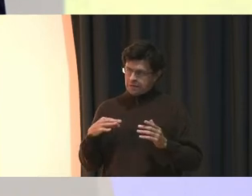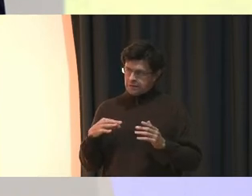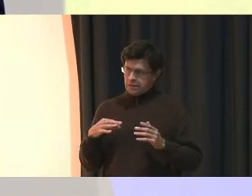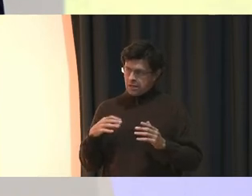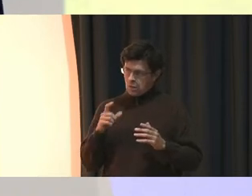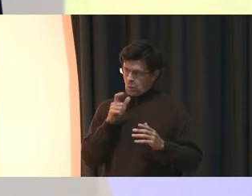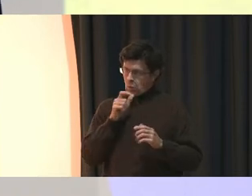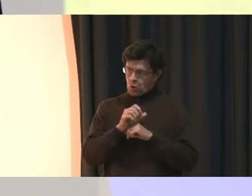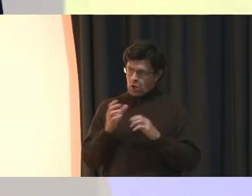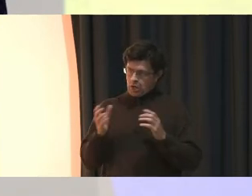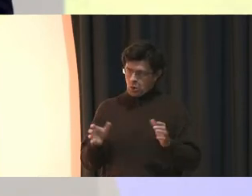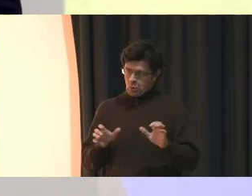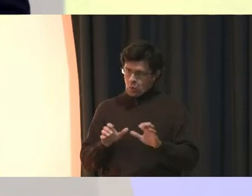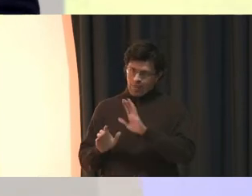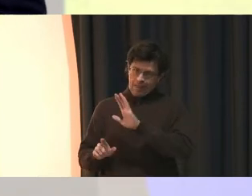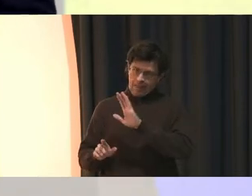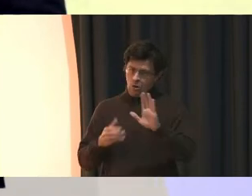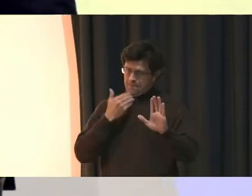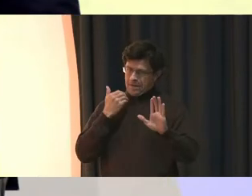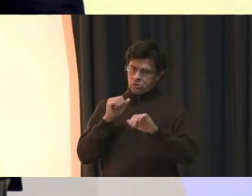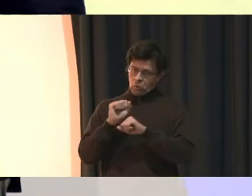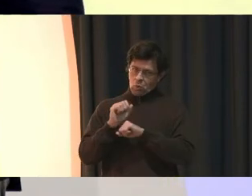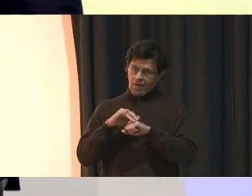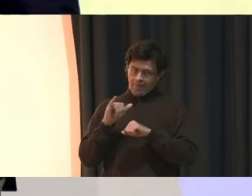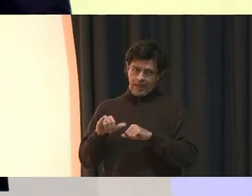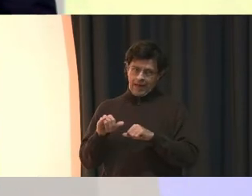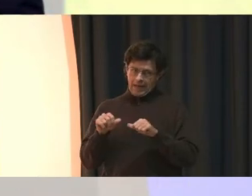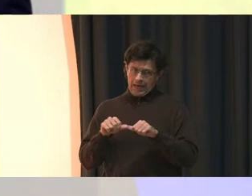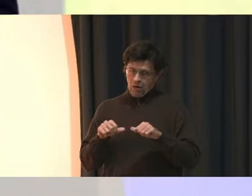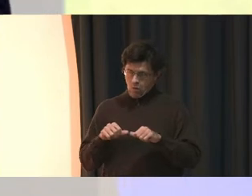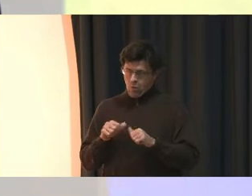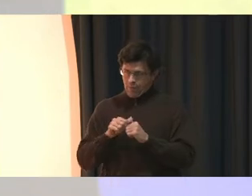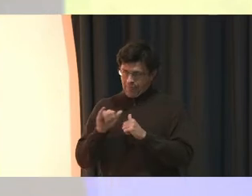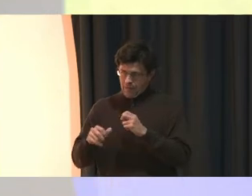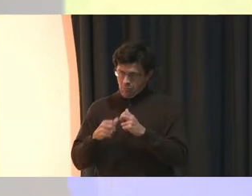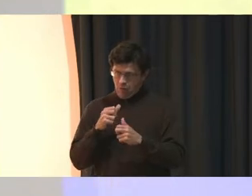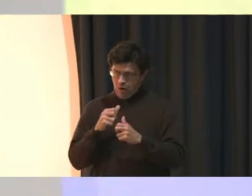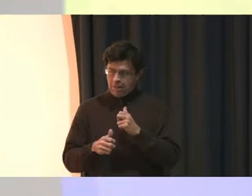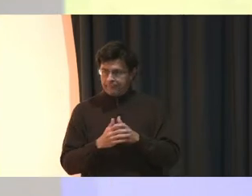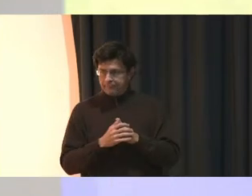work here are doing their best to work on that area or work with that problem.